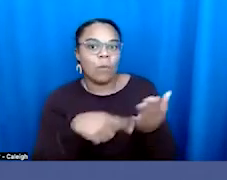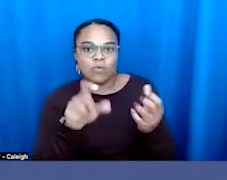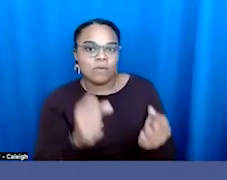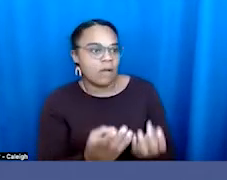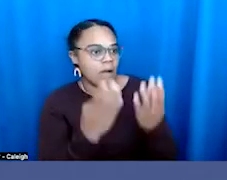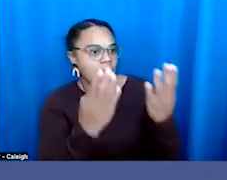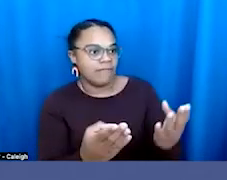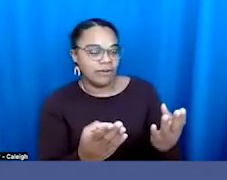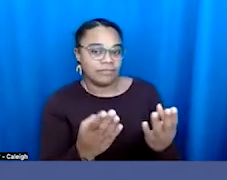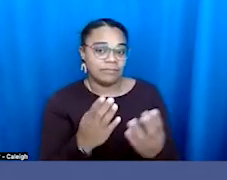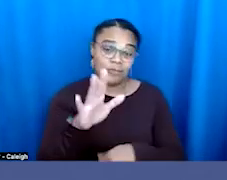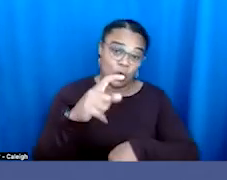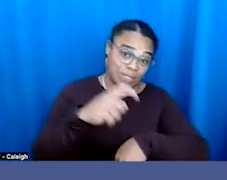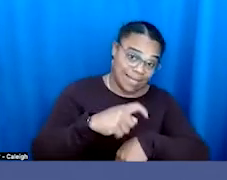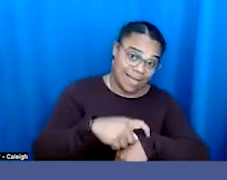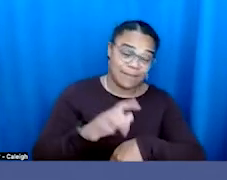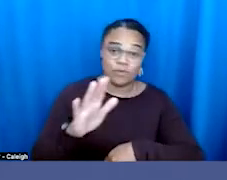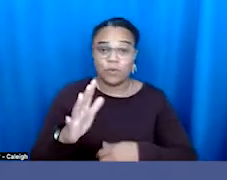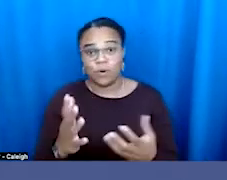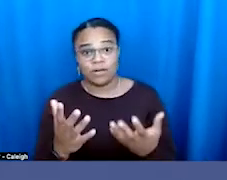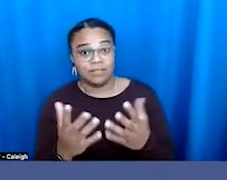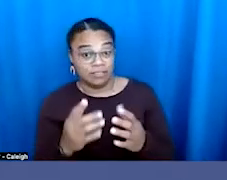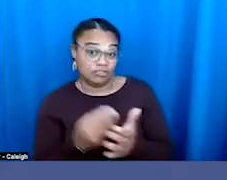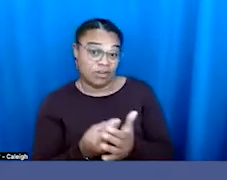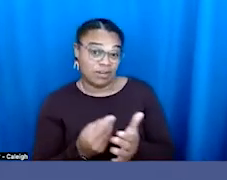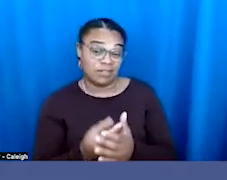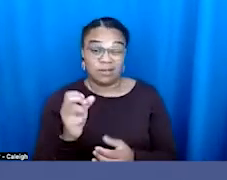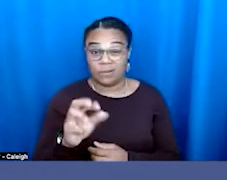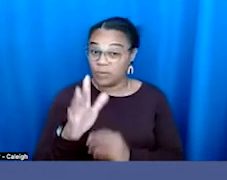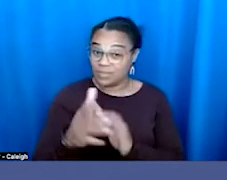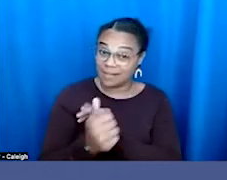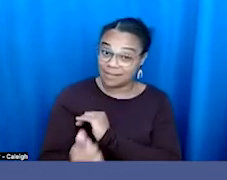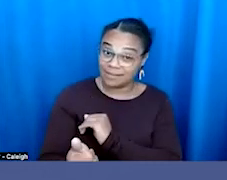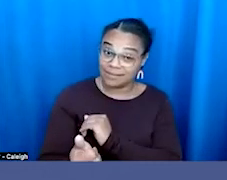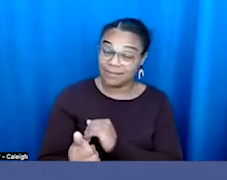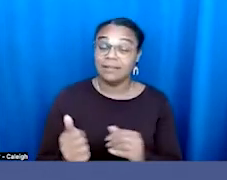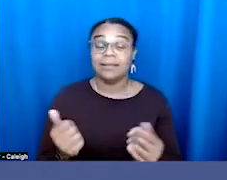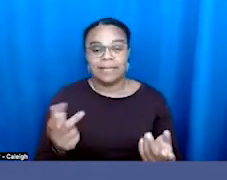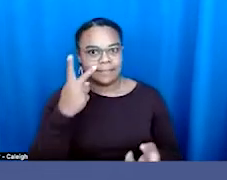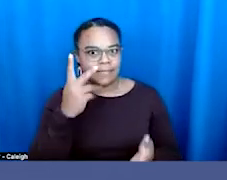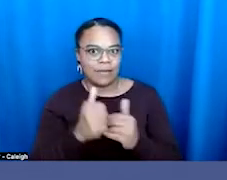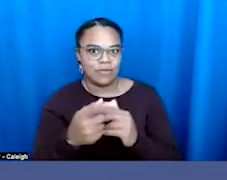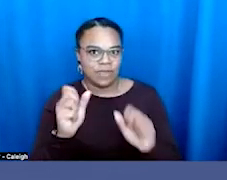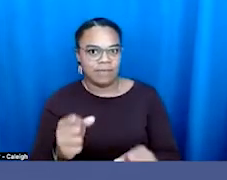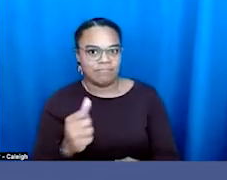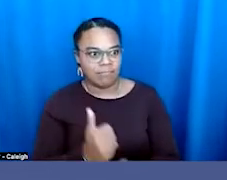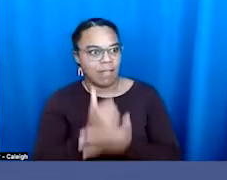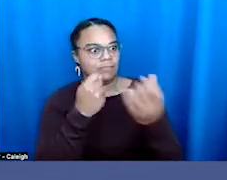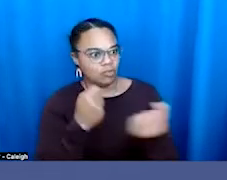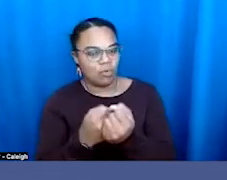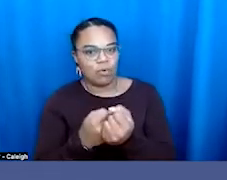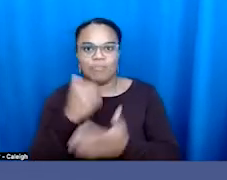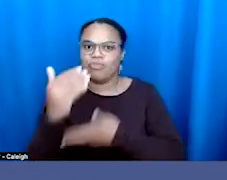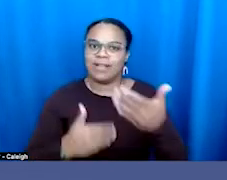time, your treasure, and your talent to just be doing for the greater good in any of these progressive issues because we're all under